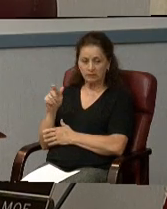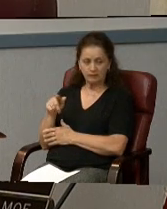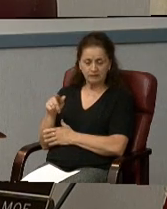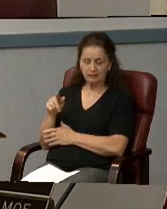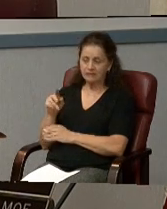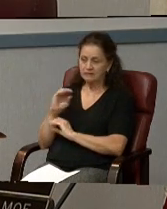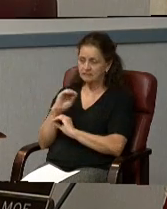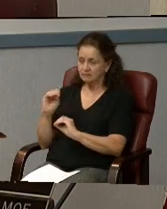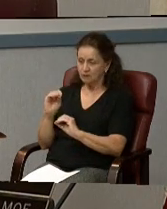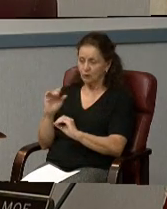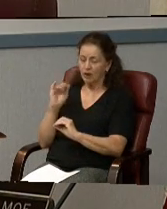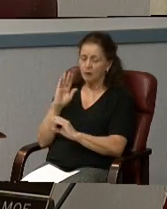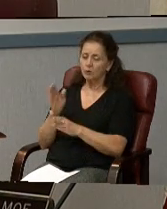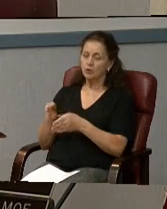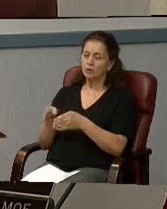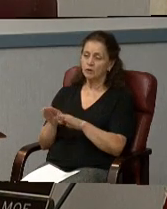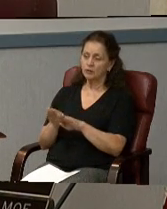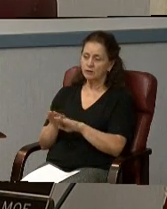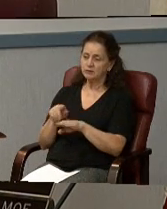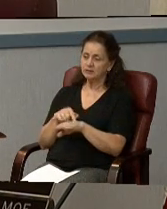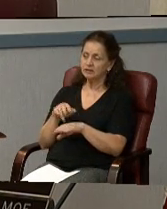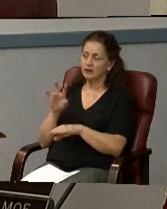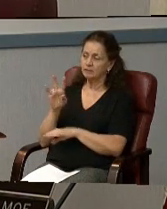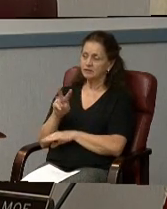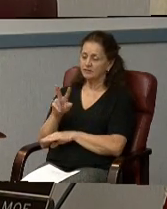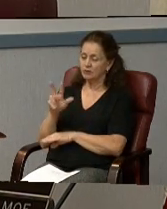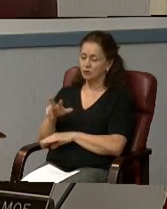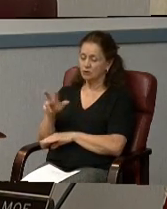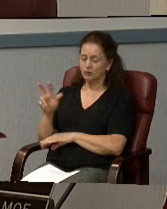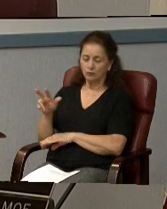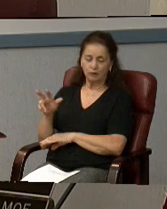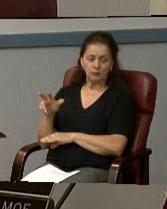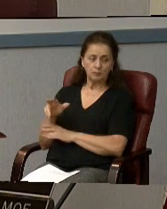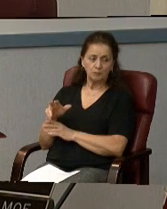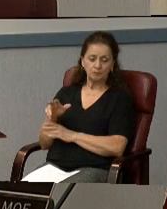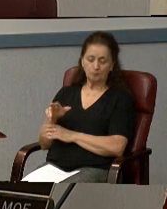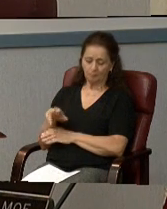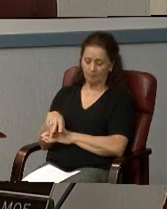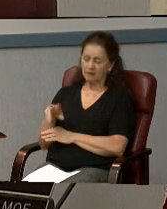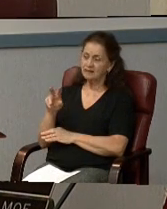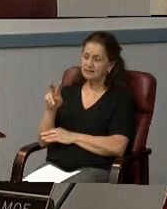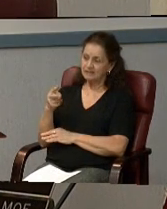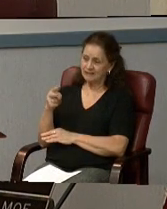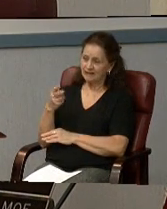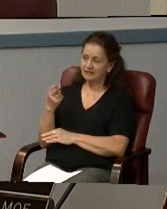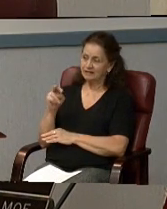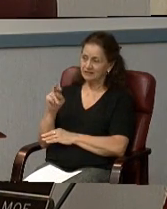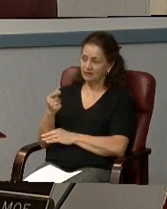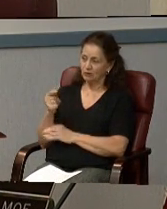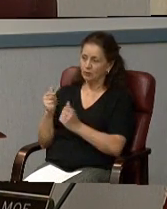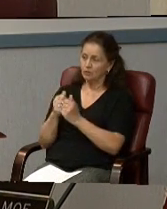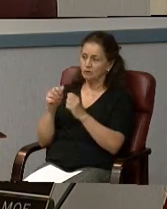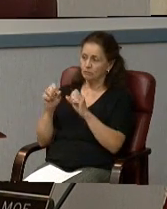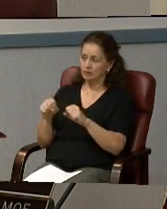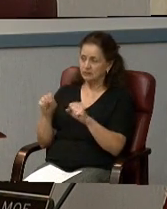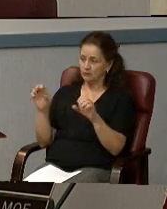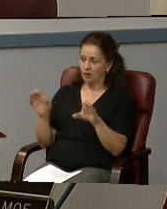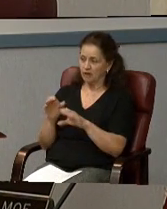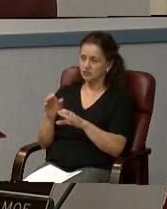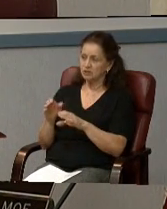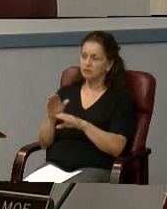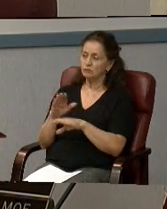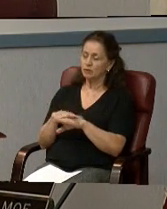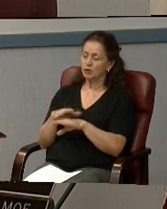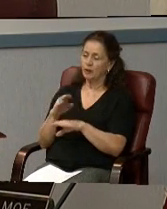Seeing no one, I'll close the public hearing at 7.33. The second public hearing with possible action will be held on